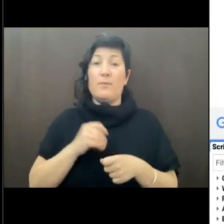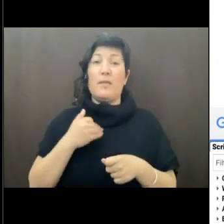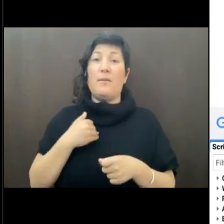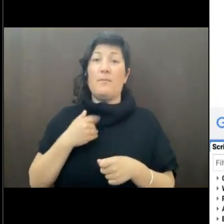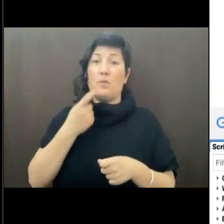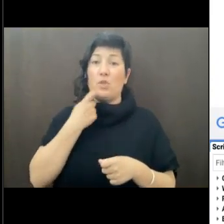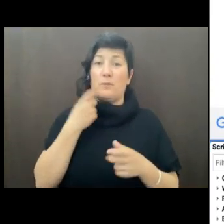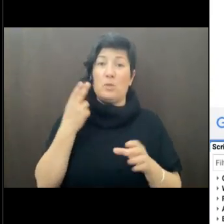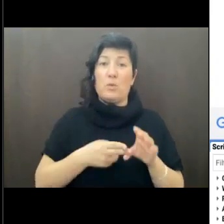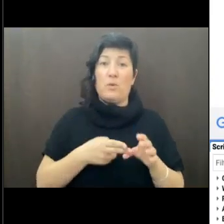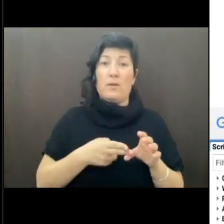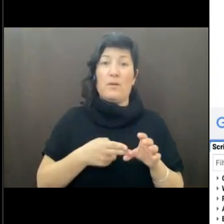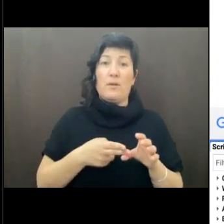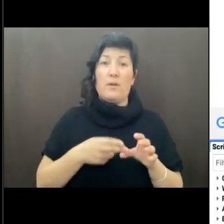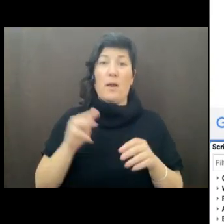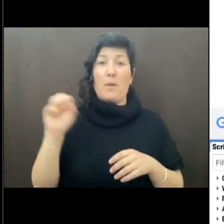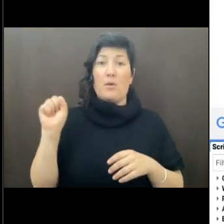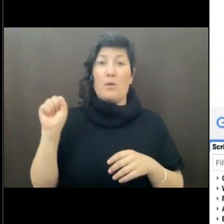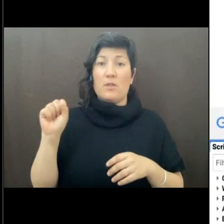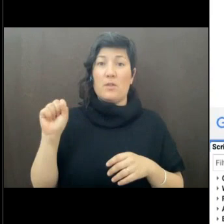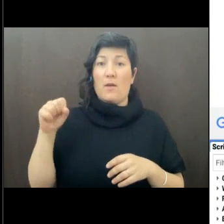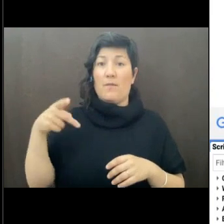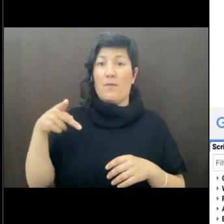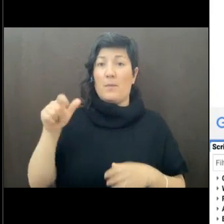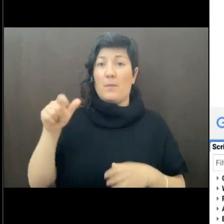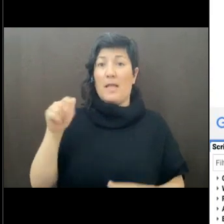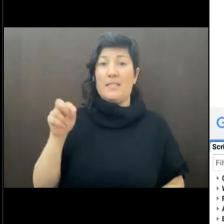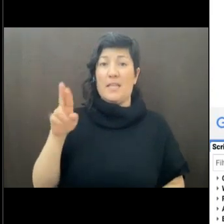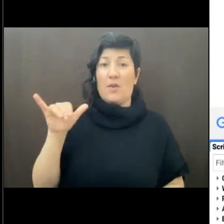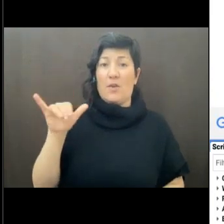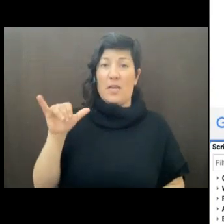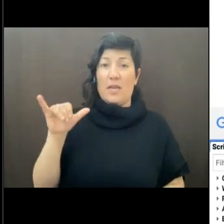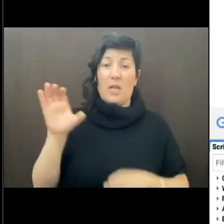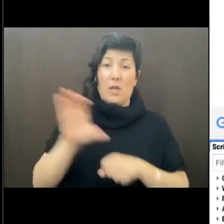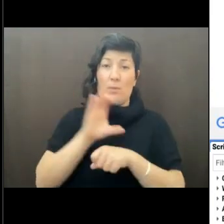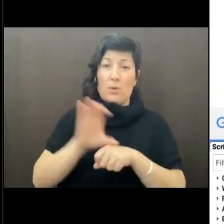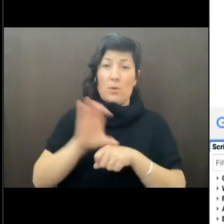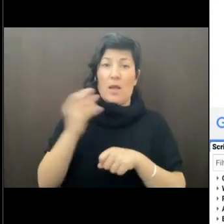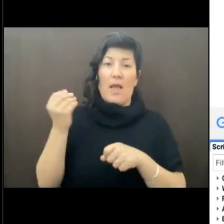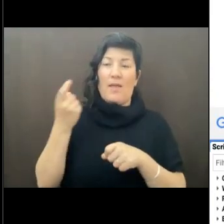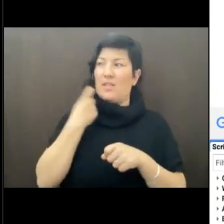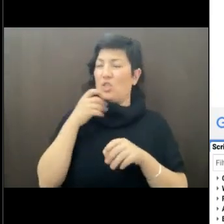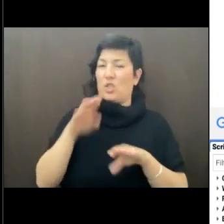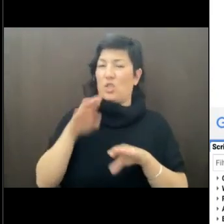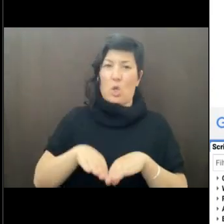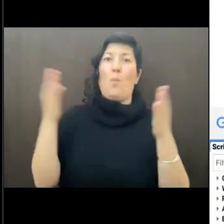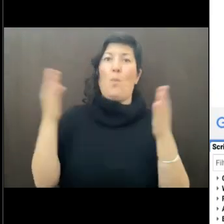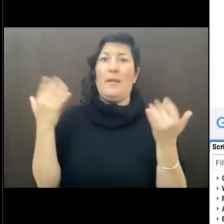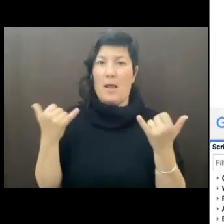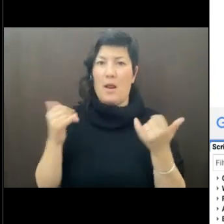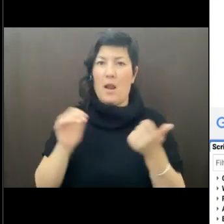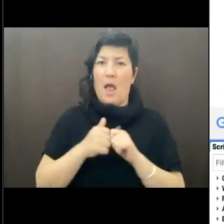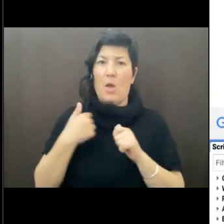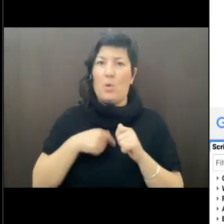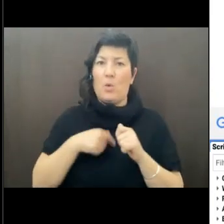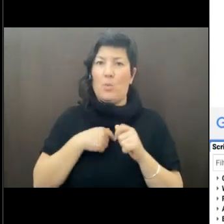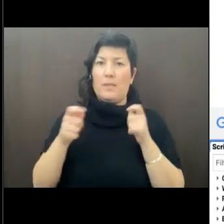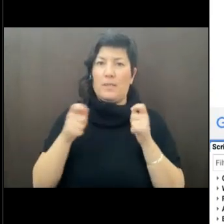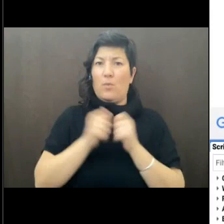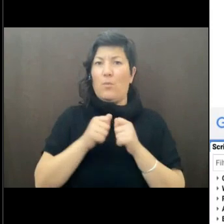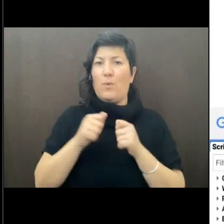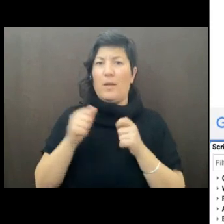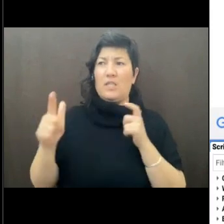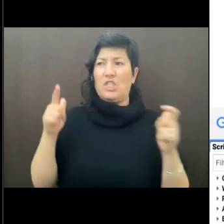by the likes of Microsoft's Planetary Computer. And so this is a field that is just opening up. It's the, how do we deal with data at scale